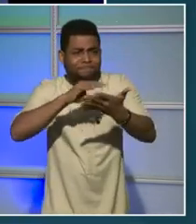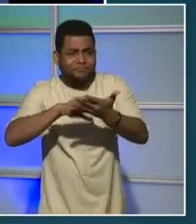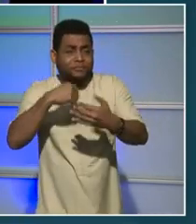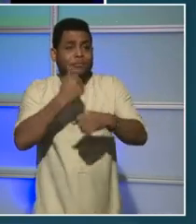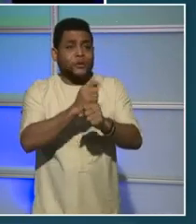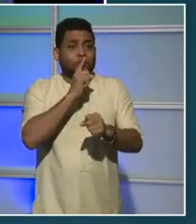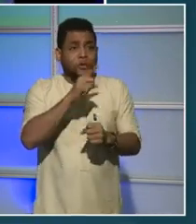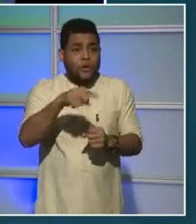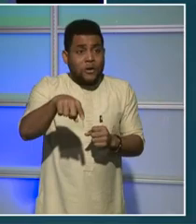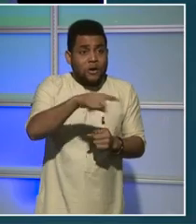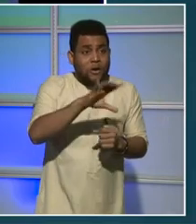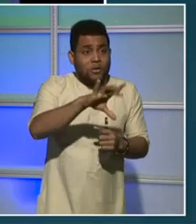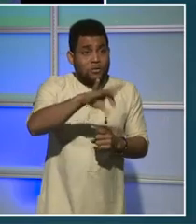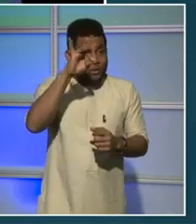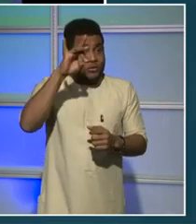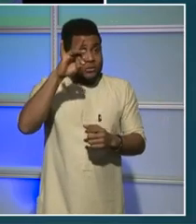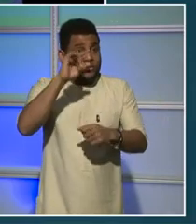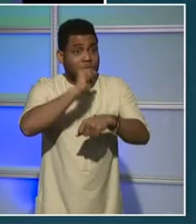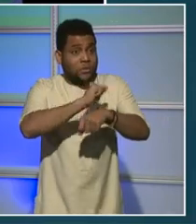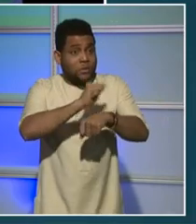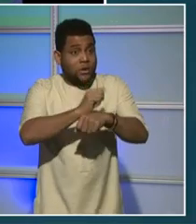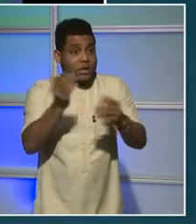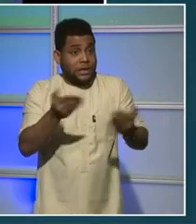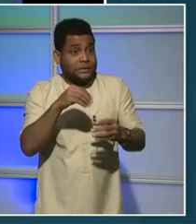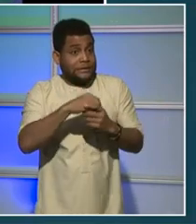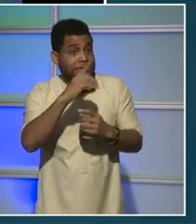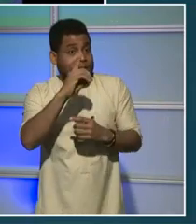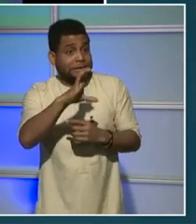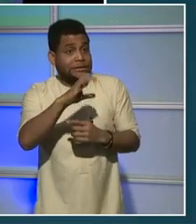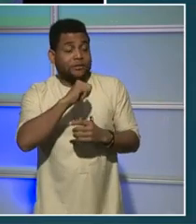to work here in Washington, D.C.